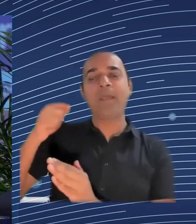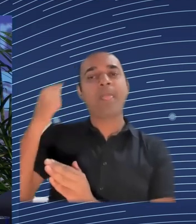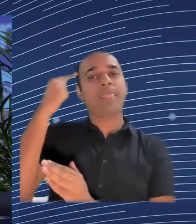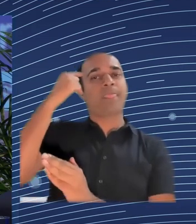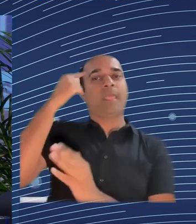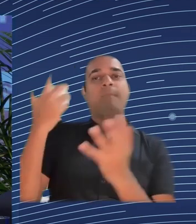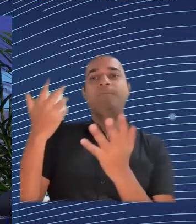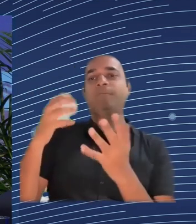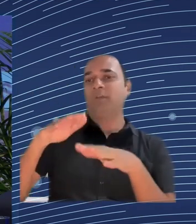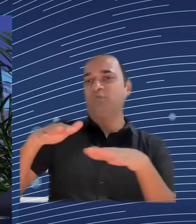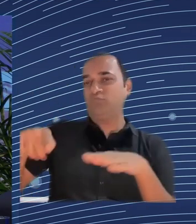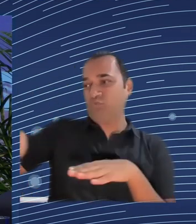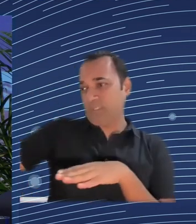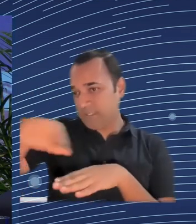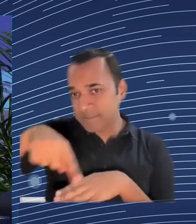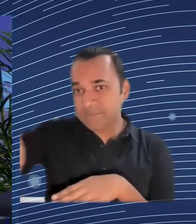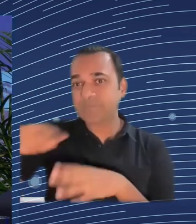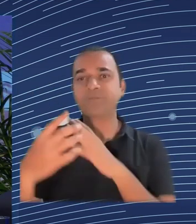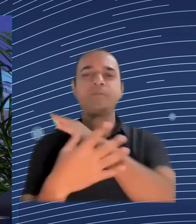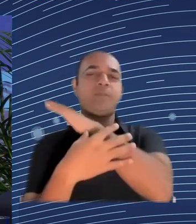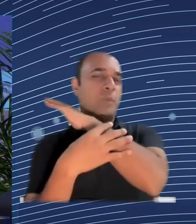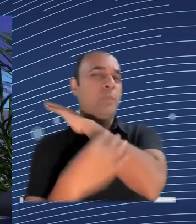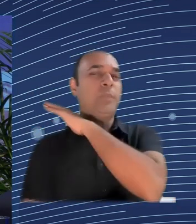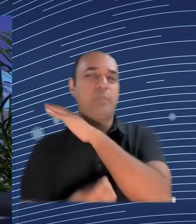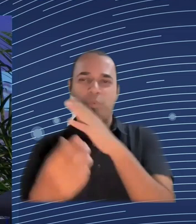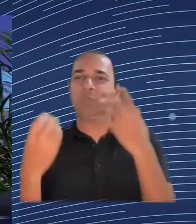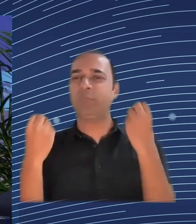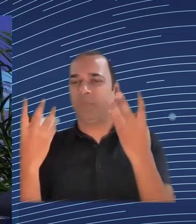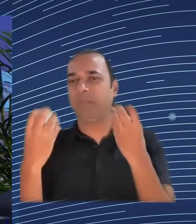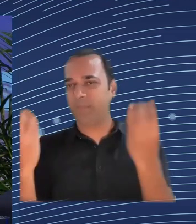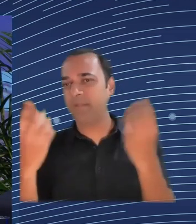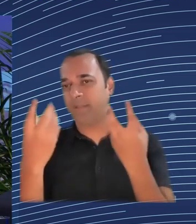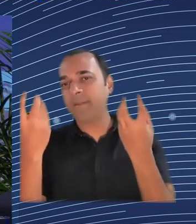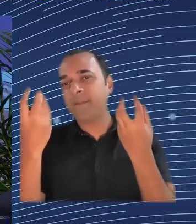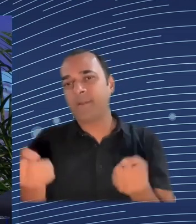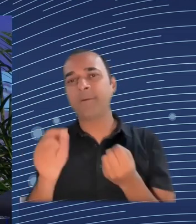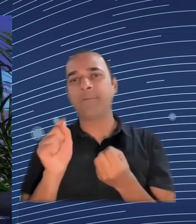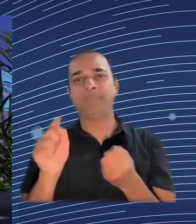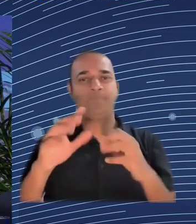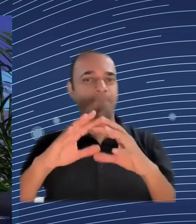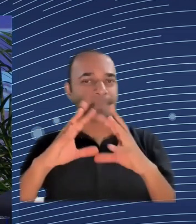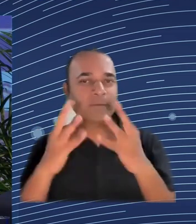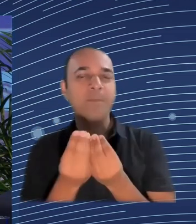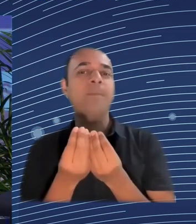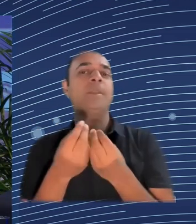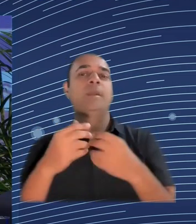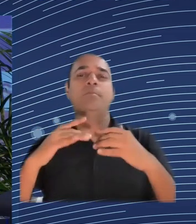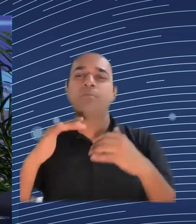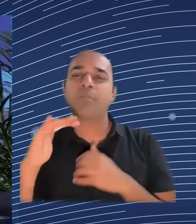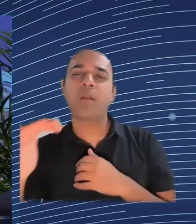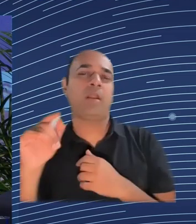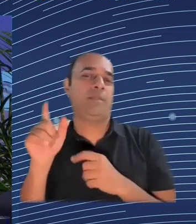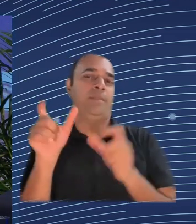How can we do it so that we don't leave anyone behind? How can we include all of them in this transformation?